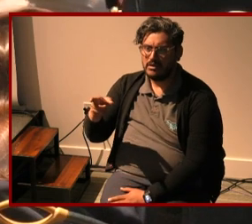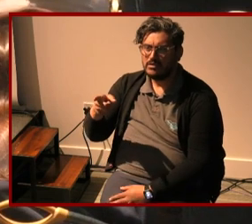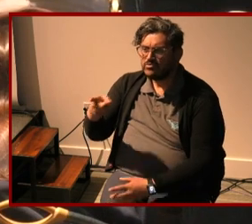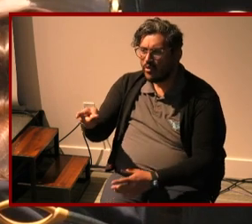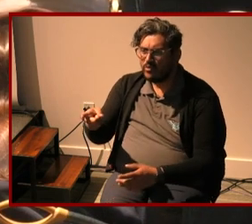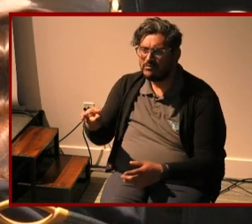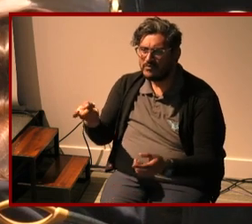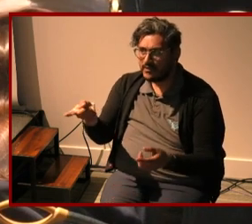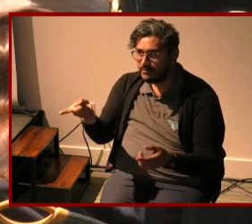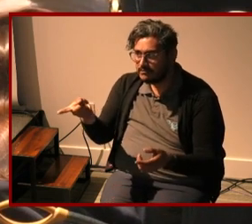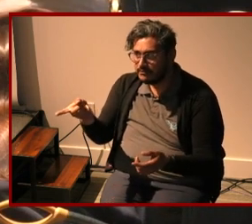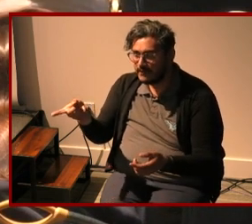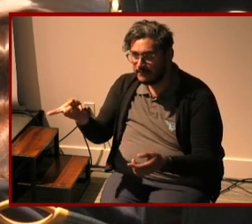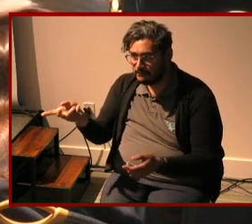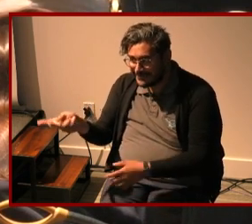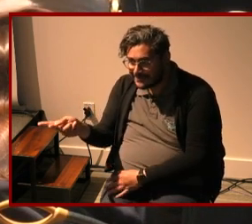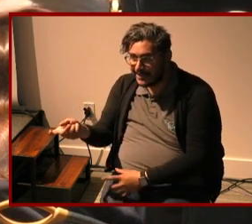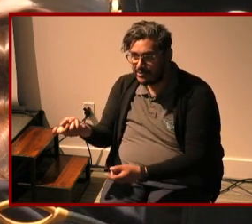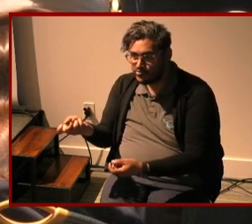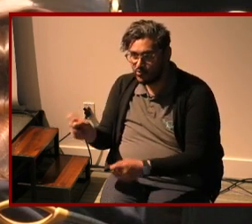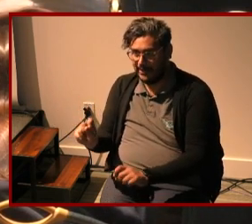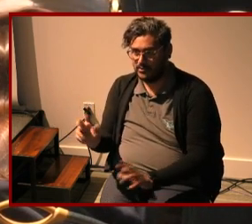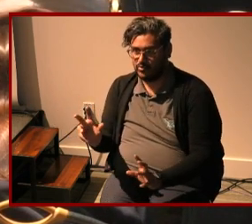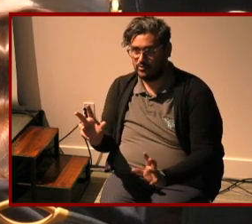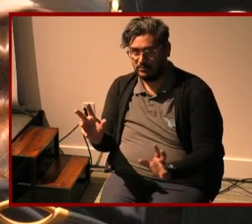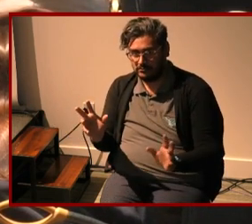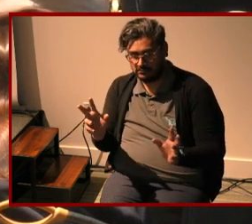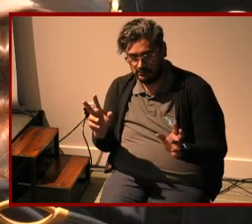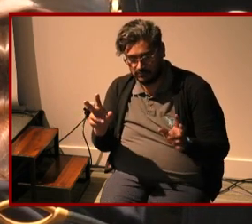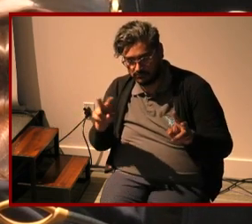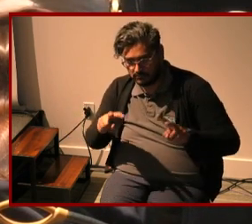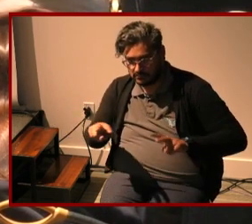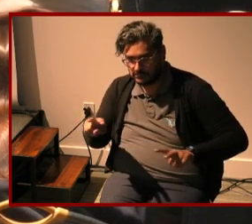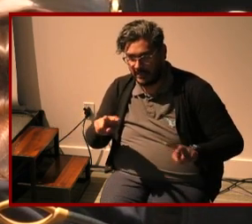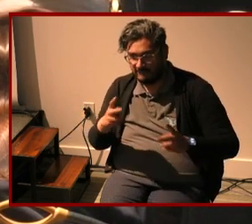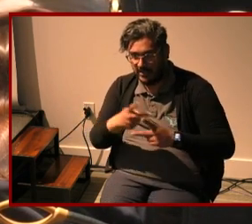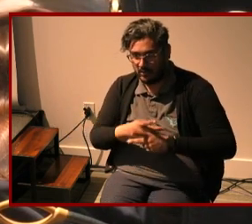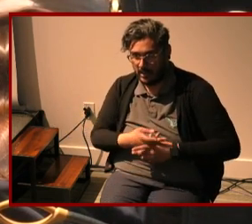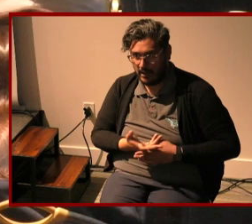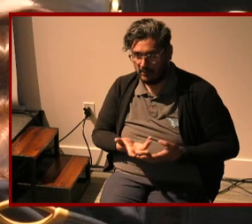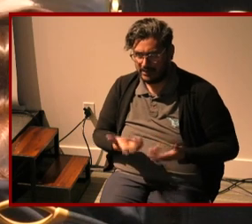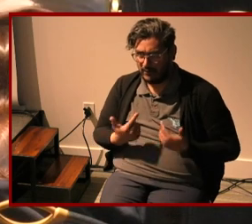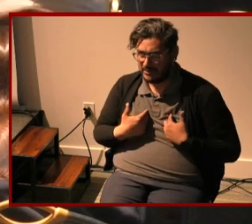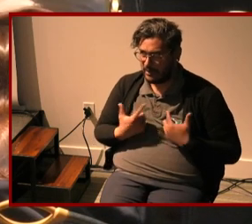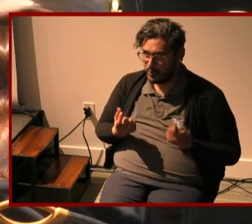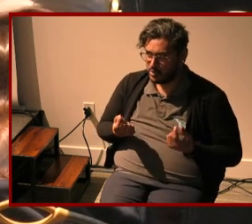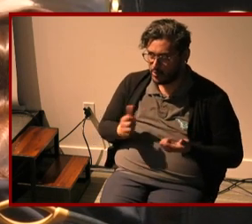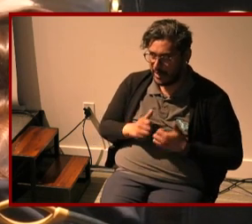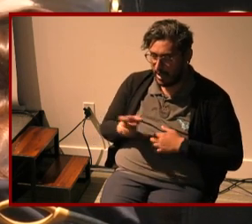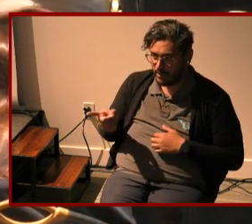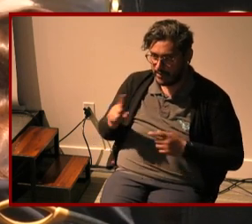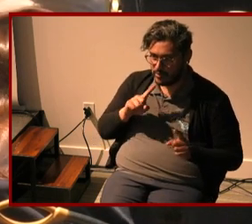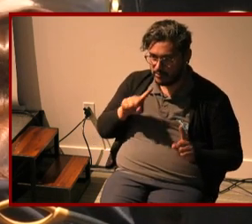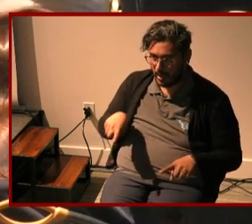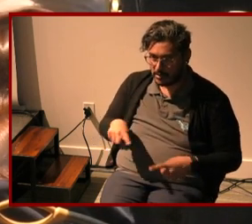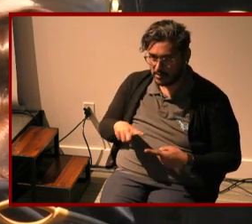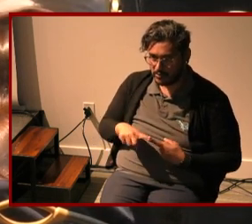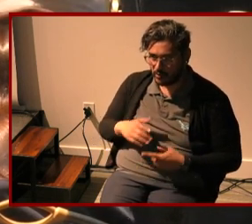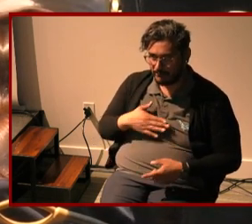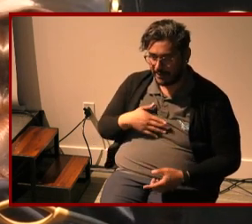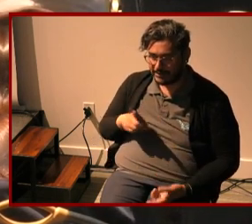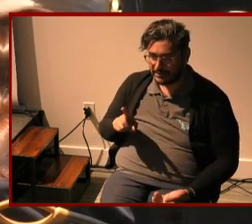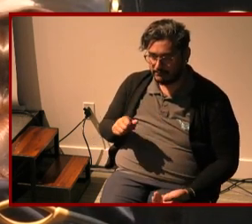around just like i was being chris's mother earlier i was like what are they doing how do they respond to this disability